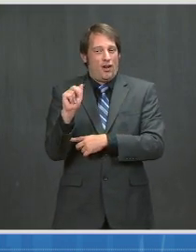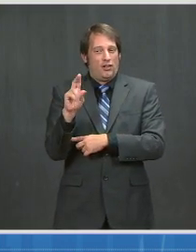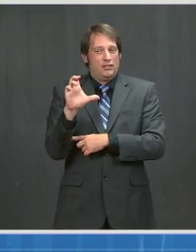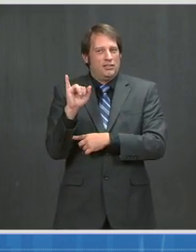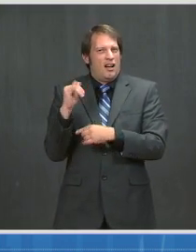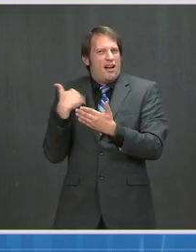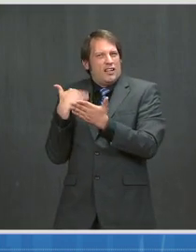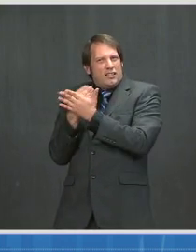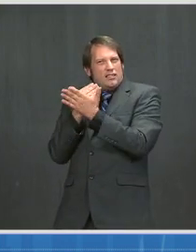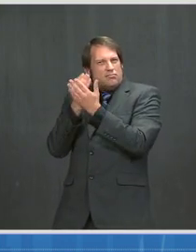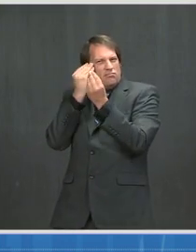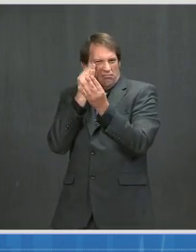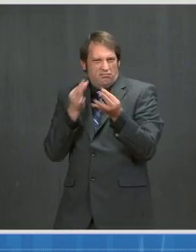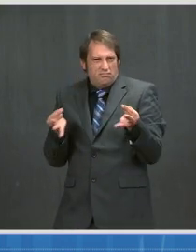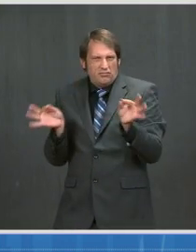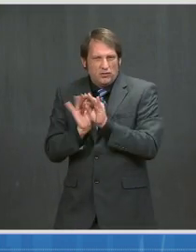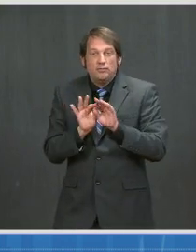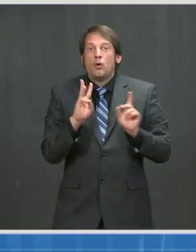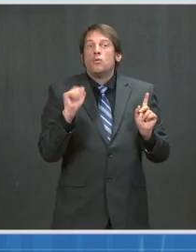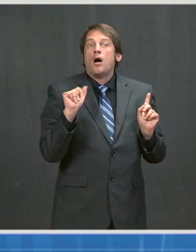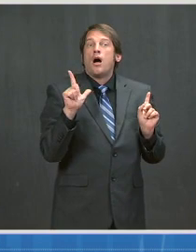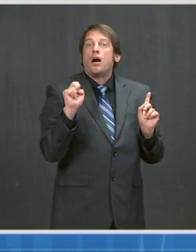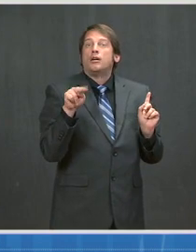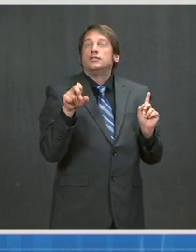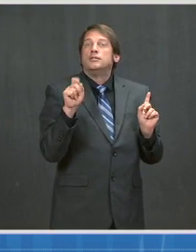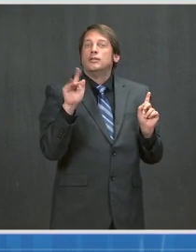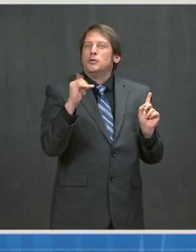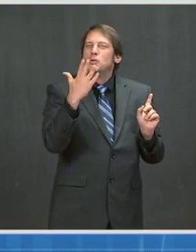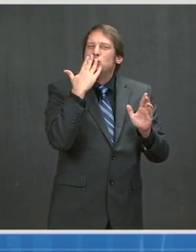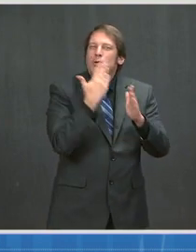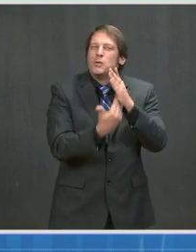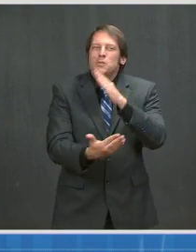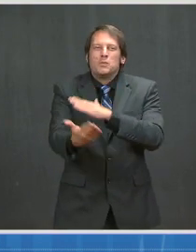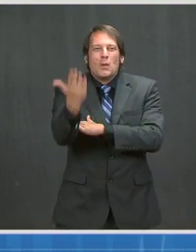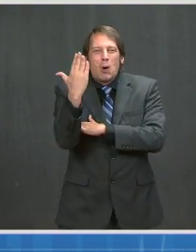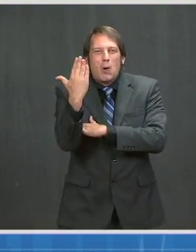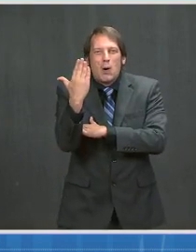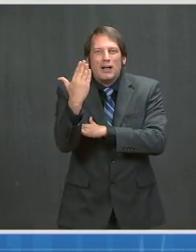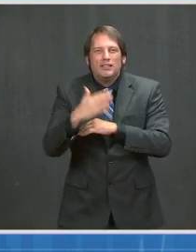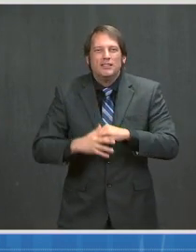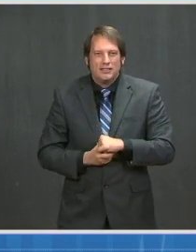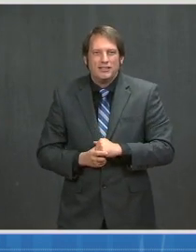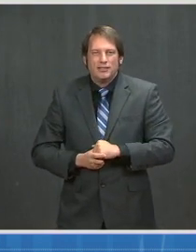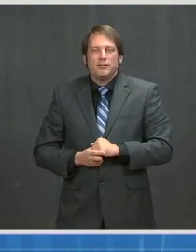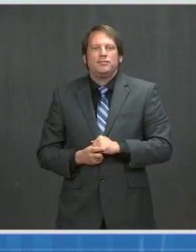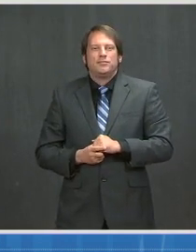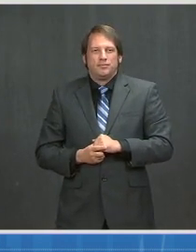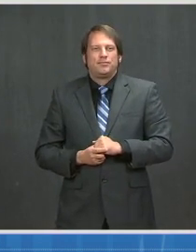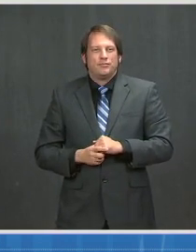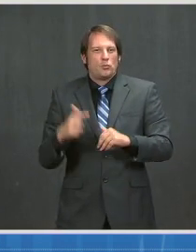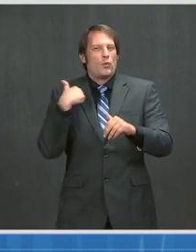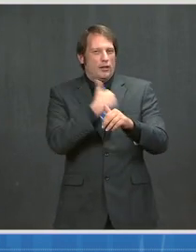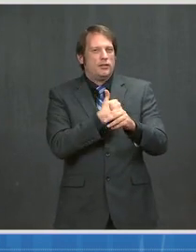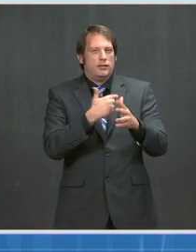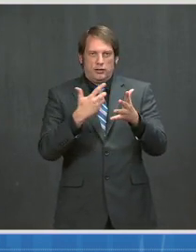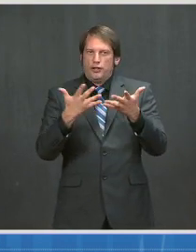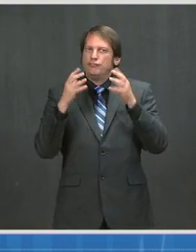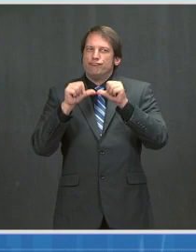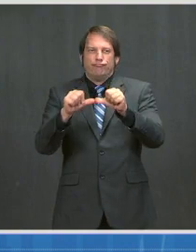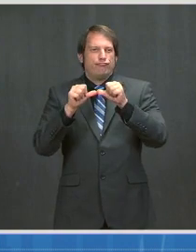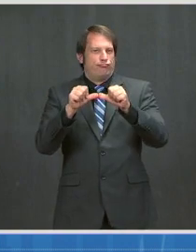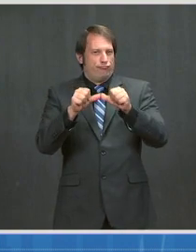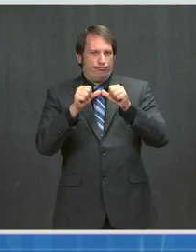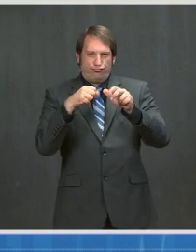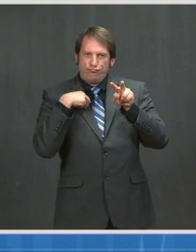Thank you, Andy, and good morning, everyone. I want to begin with an overview of some continued concerning data trends. CDC's most